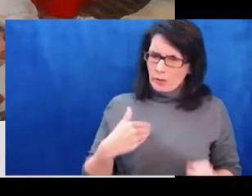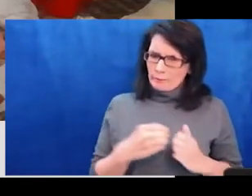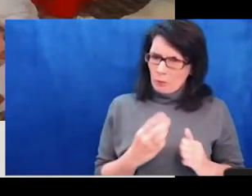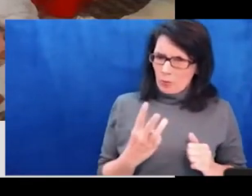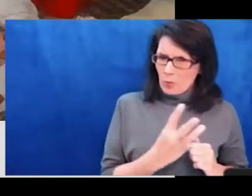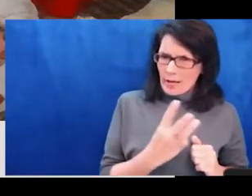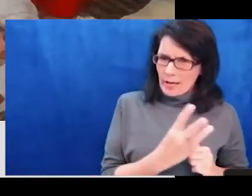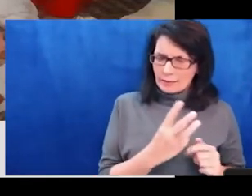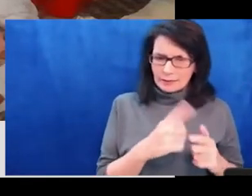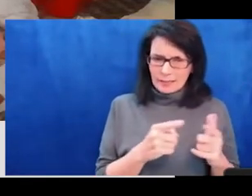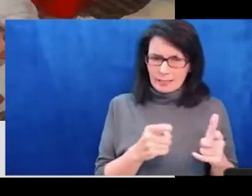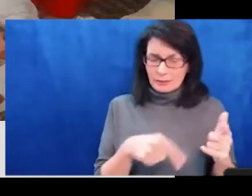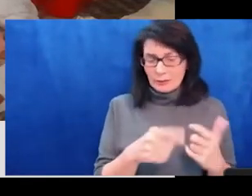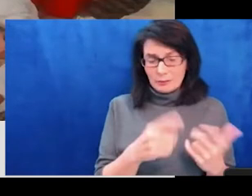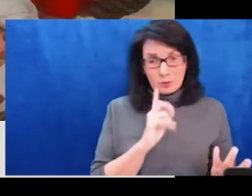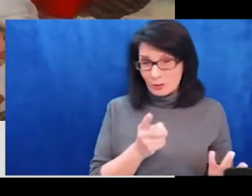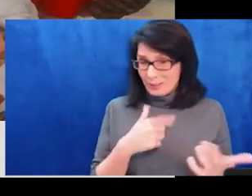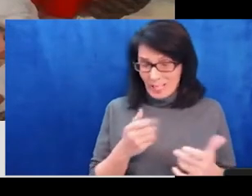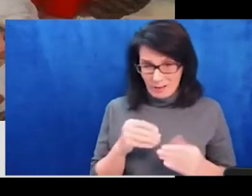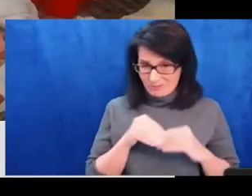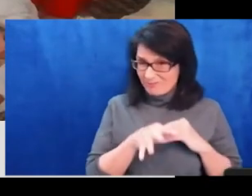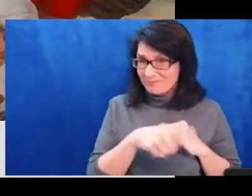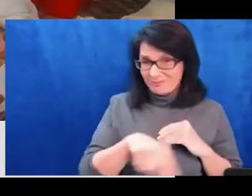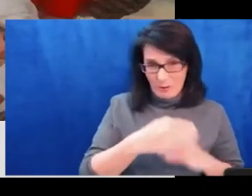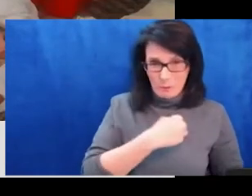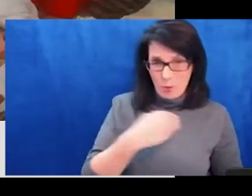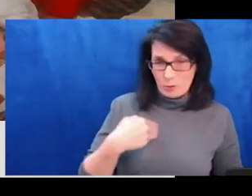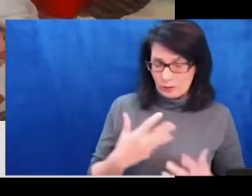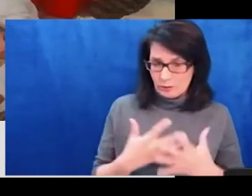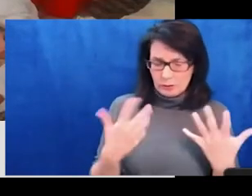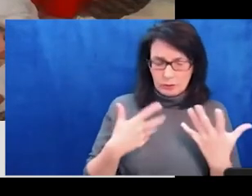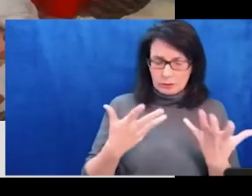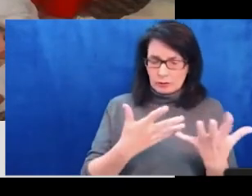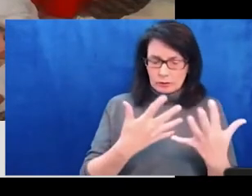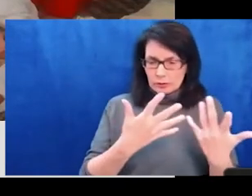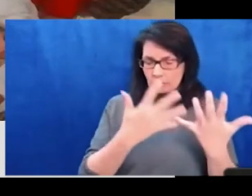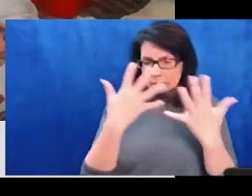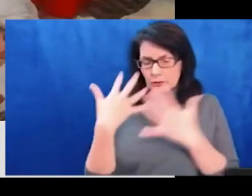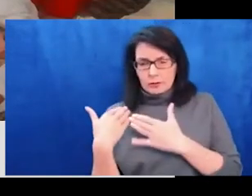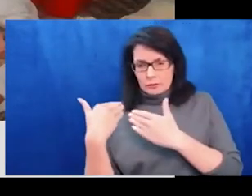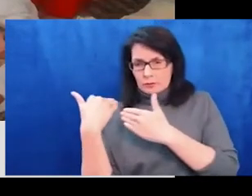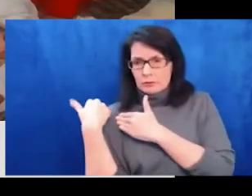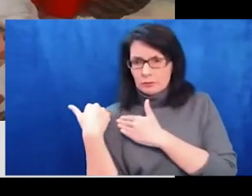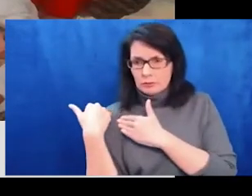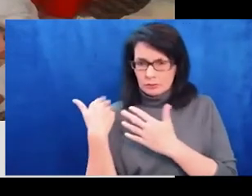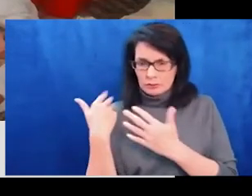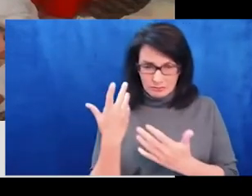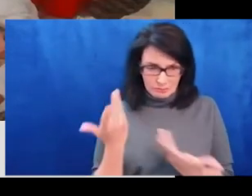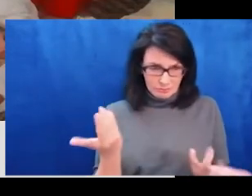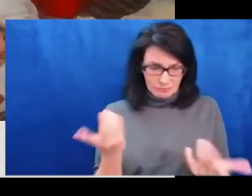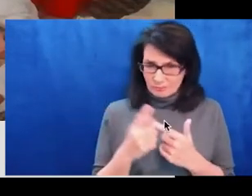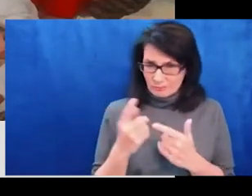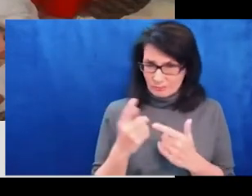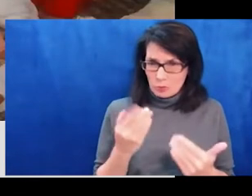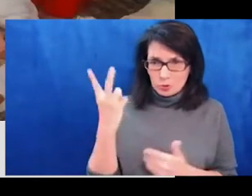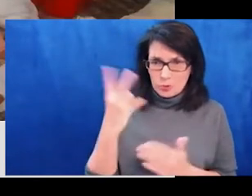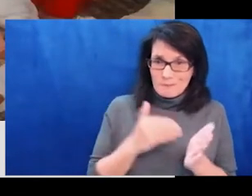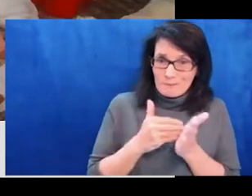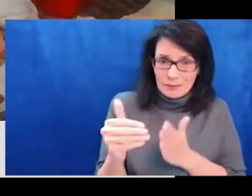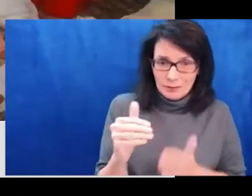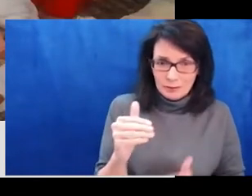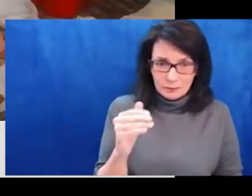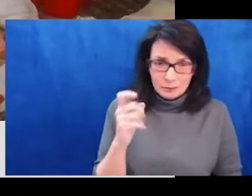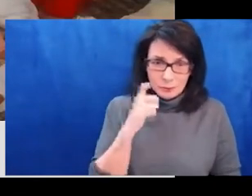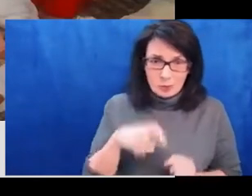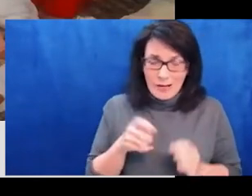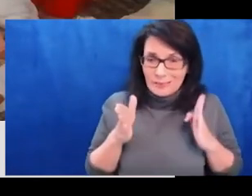city that is closest to the Polish border, some 60 or 64 kilometers from the Polish border, has become a huge